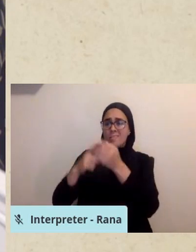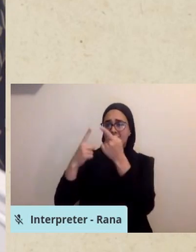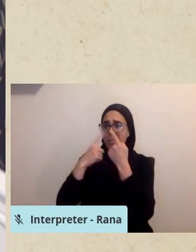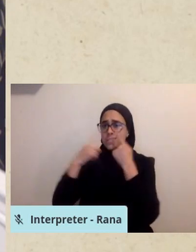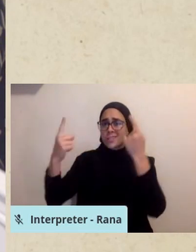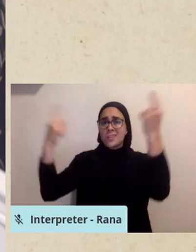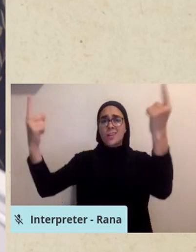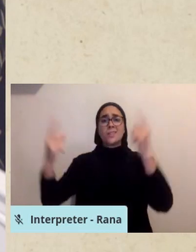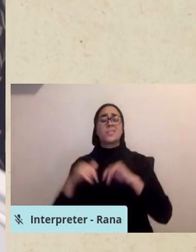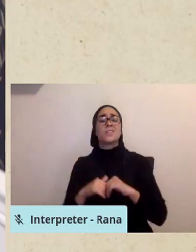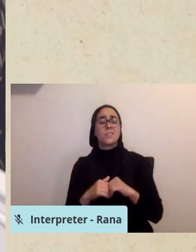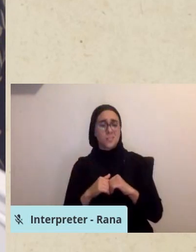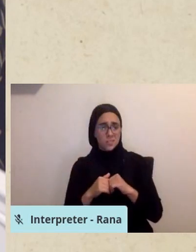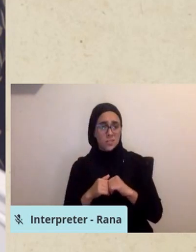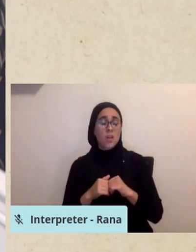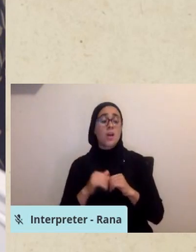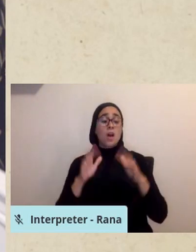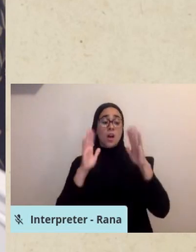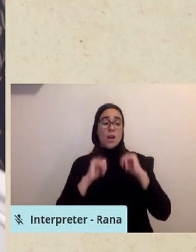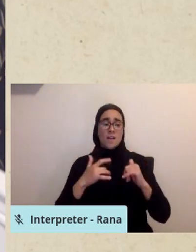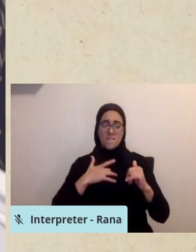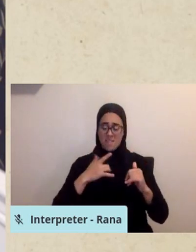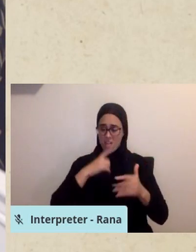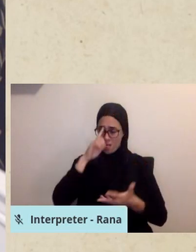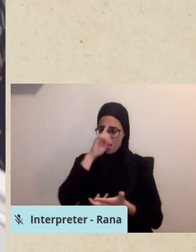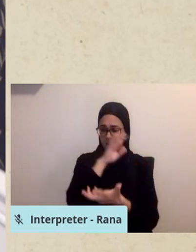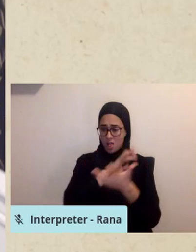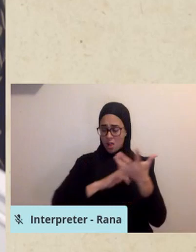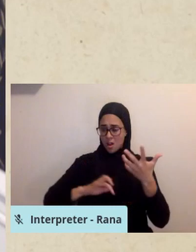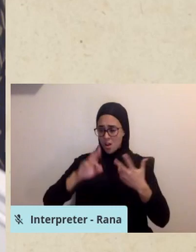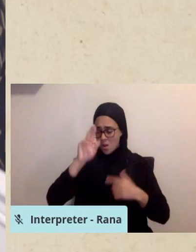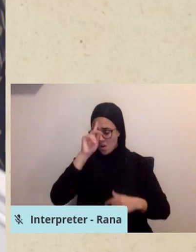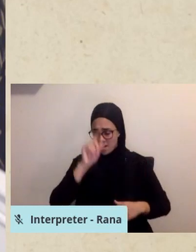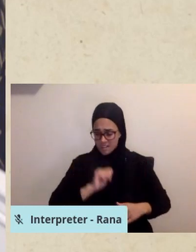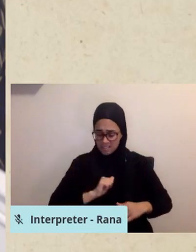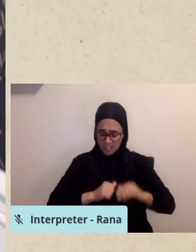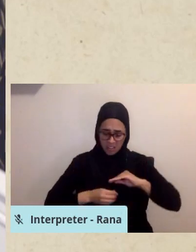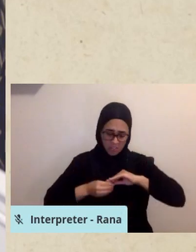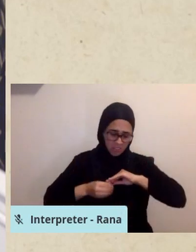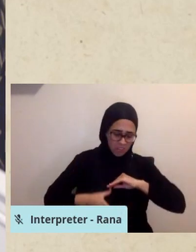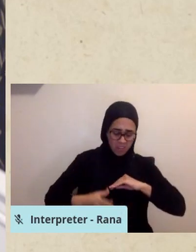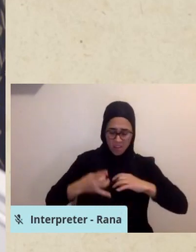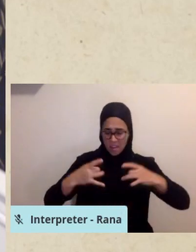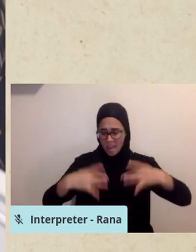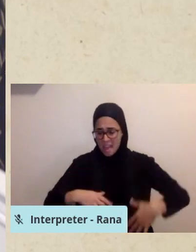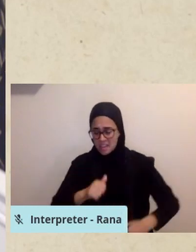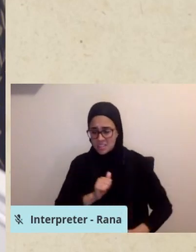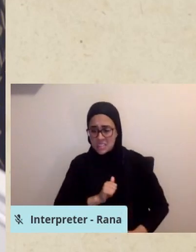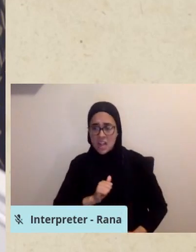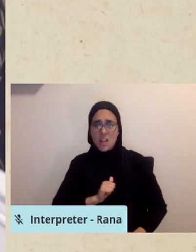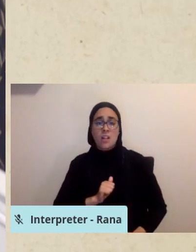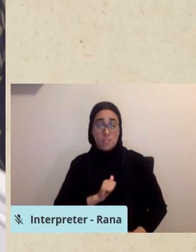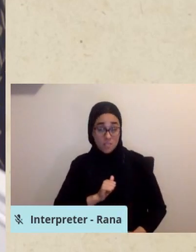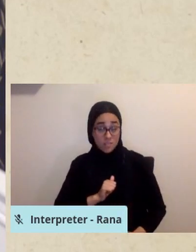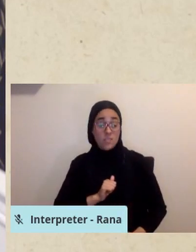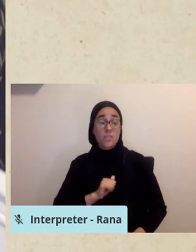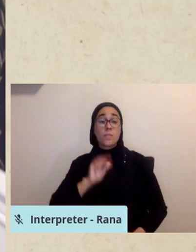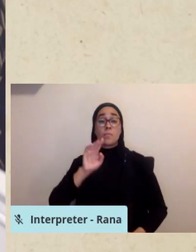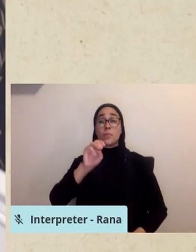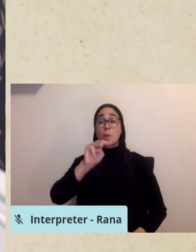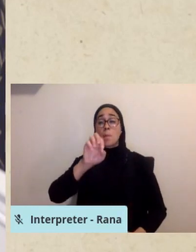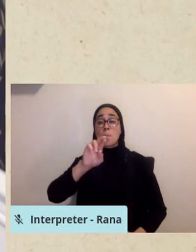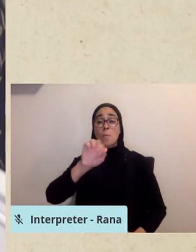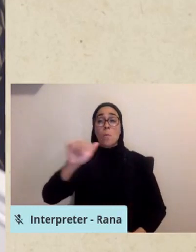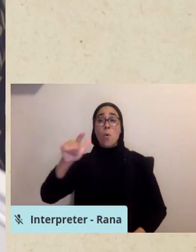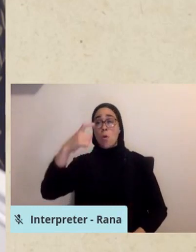which can manifest as confusion or even self-loathing. The primary symptom of moral trauma is acute and